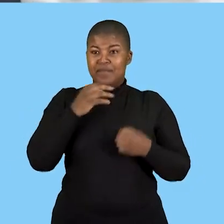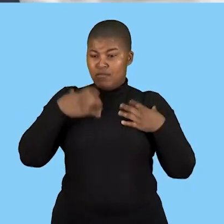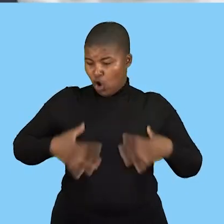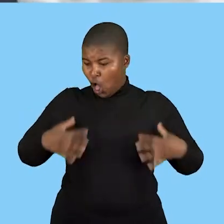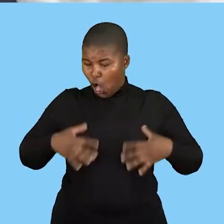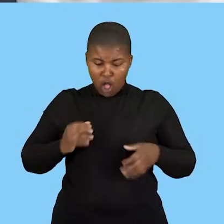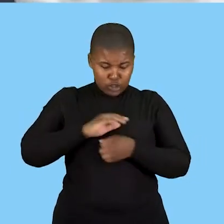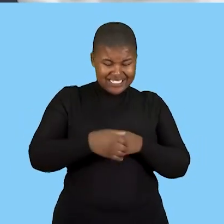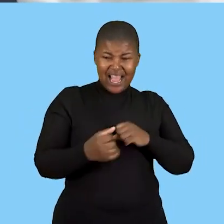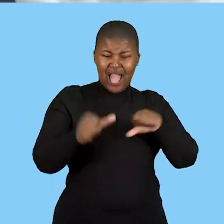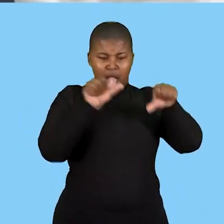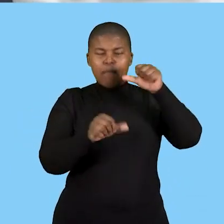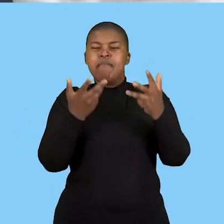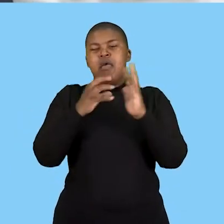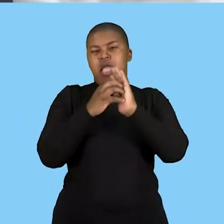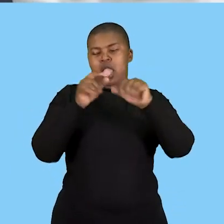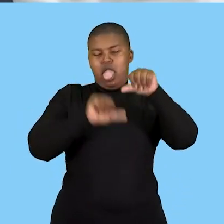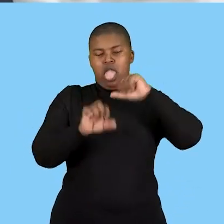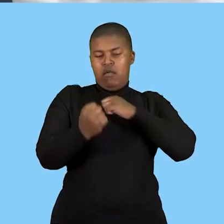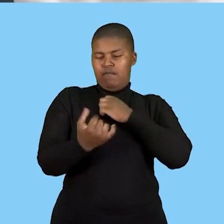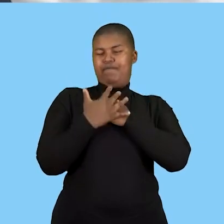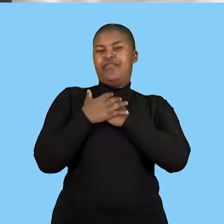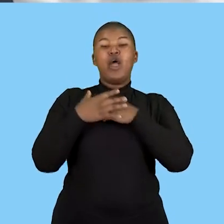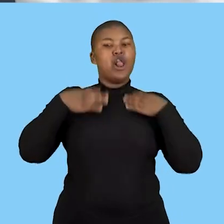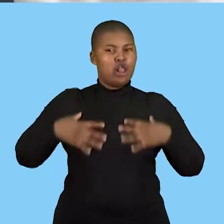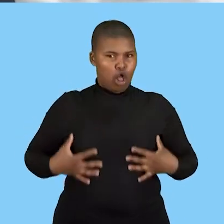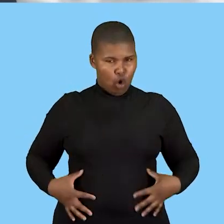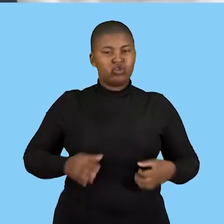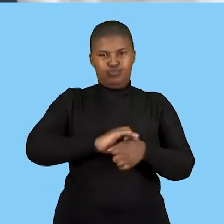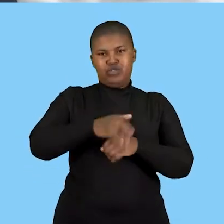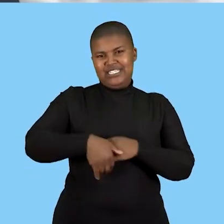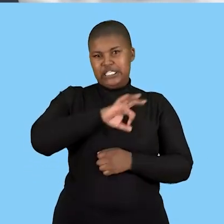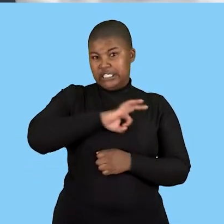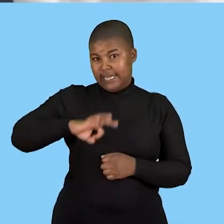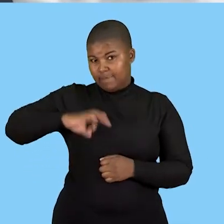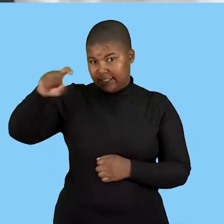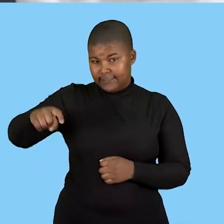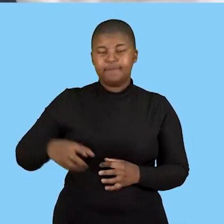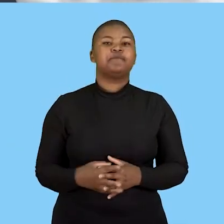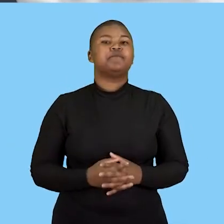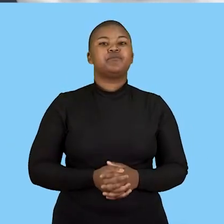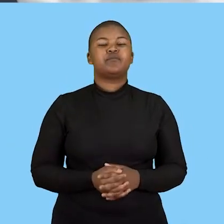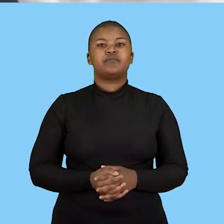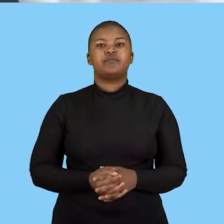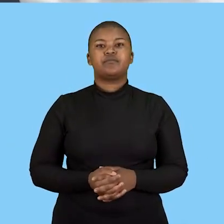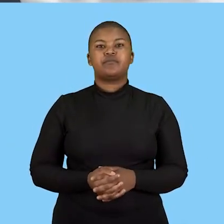protective clothing meaning clothes that will protect the workers now